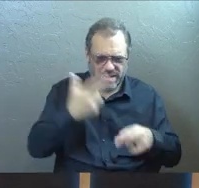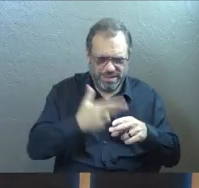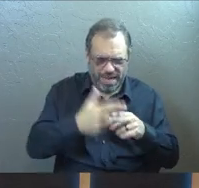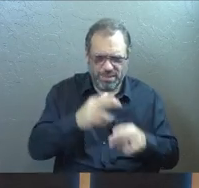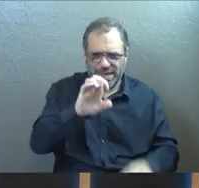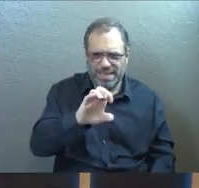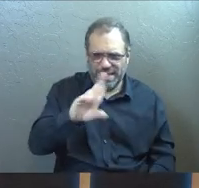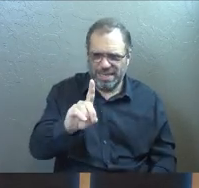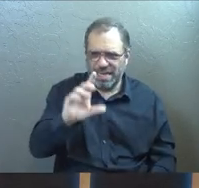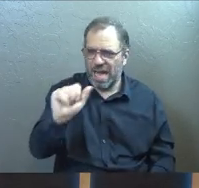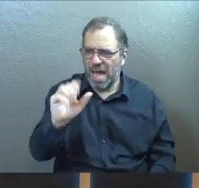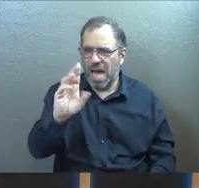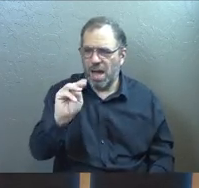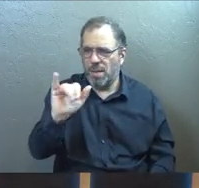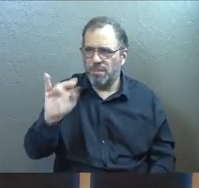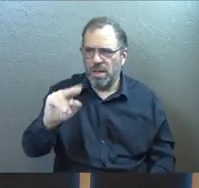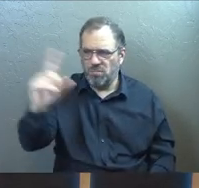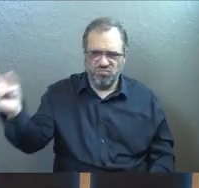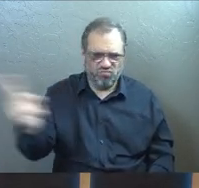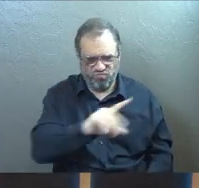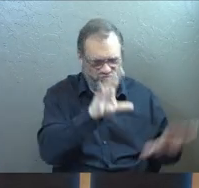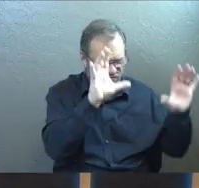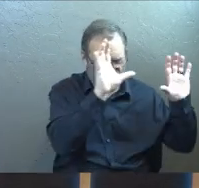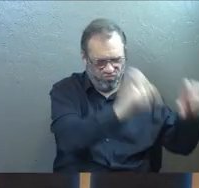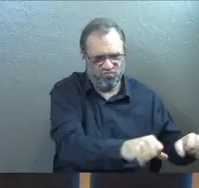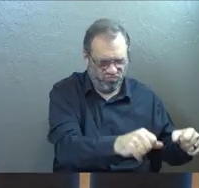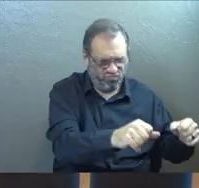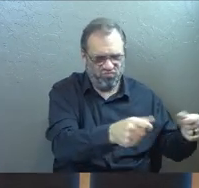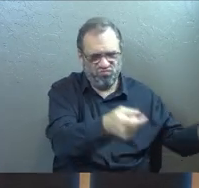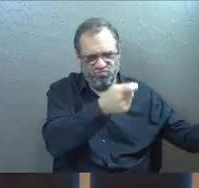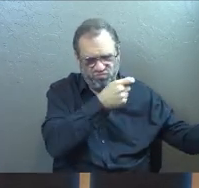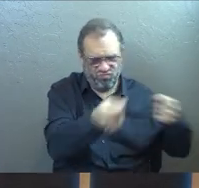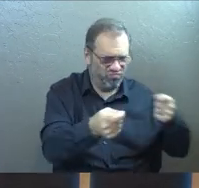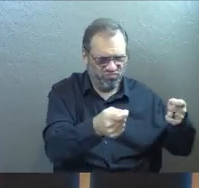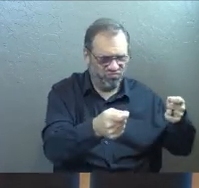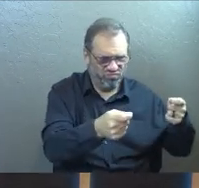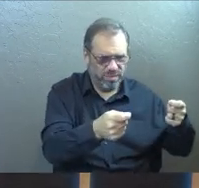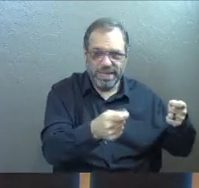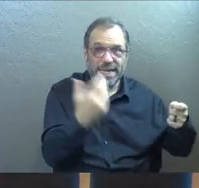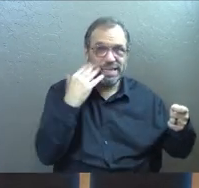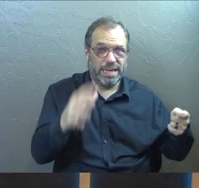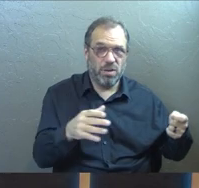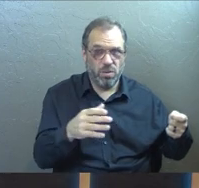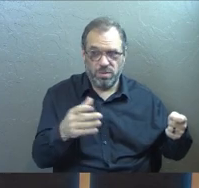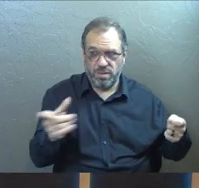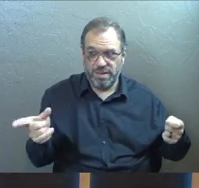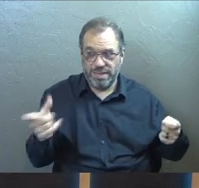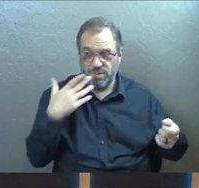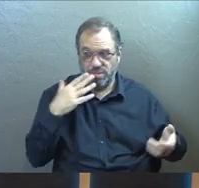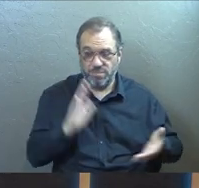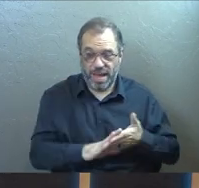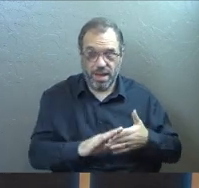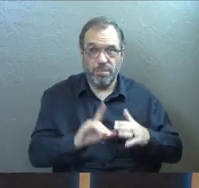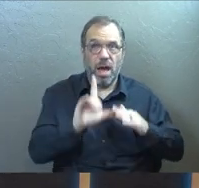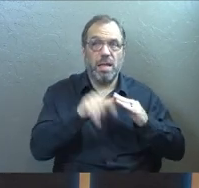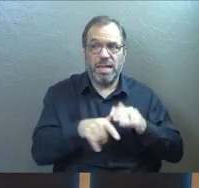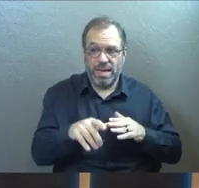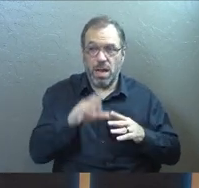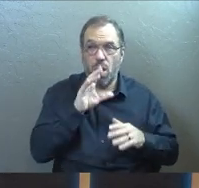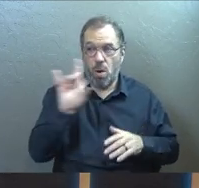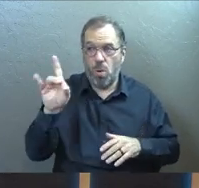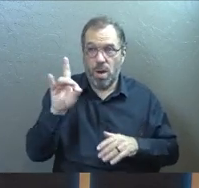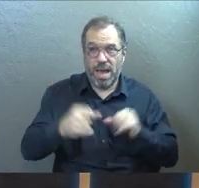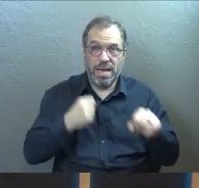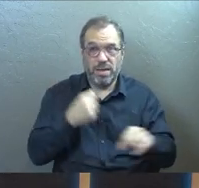Edie Amin came and took over. And they didn't know he was a bad guy at first, but ultimately in his eight